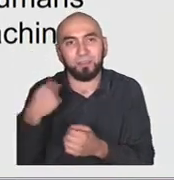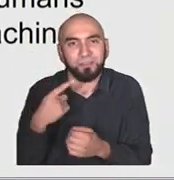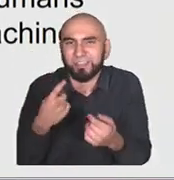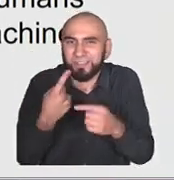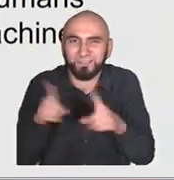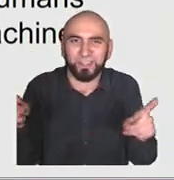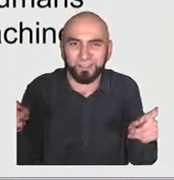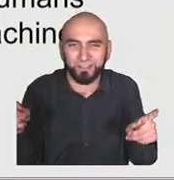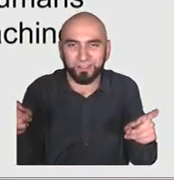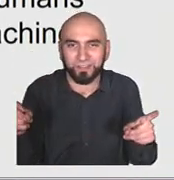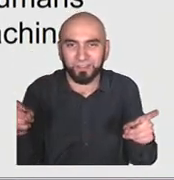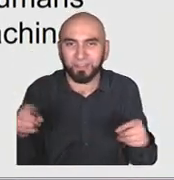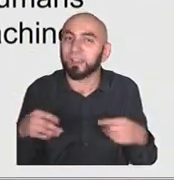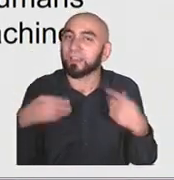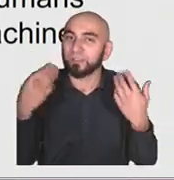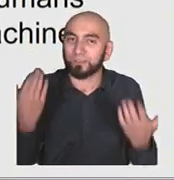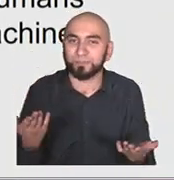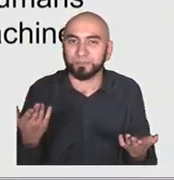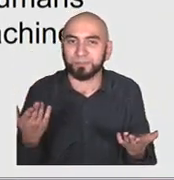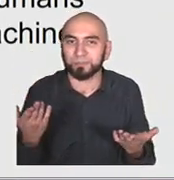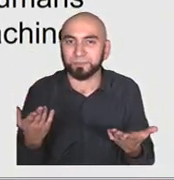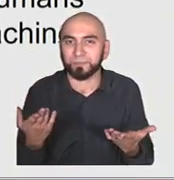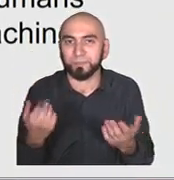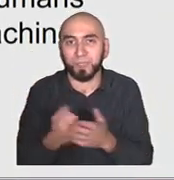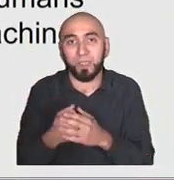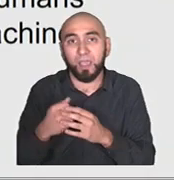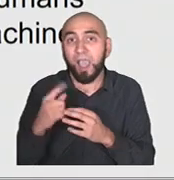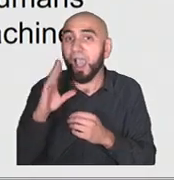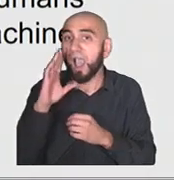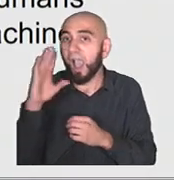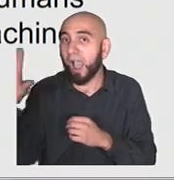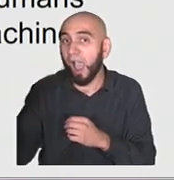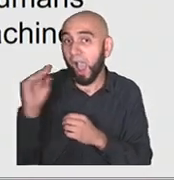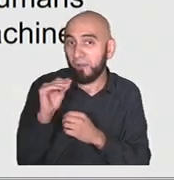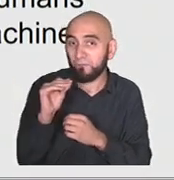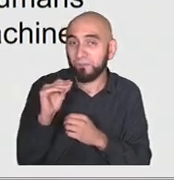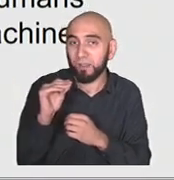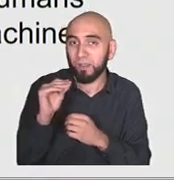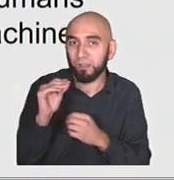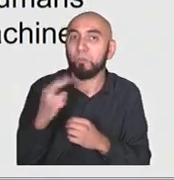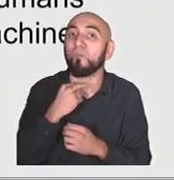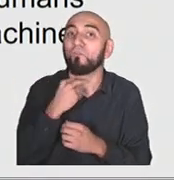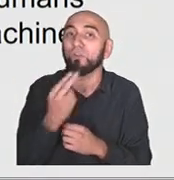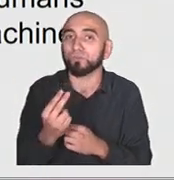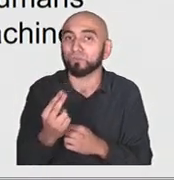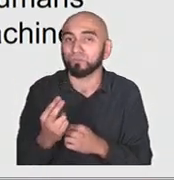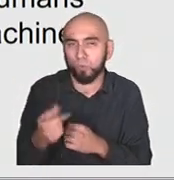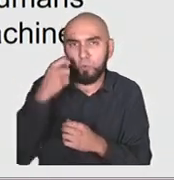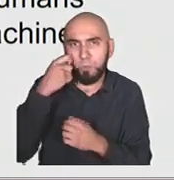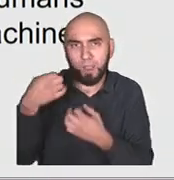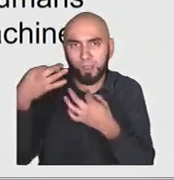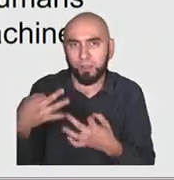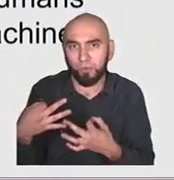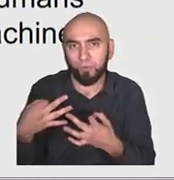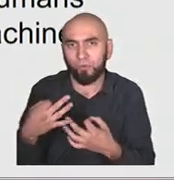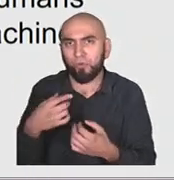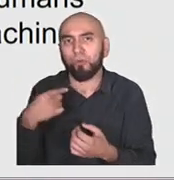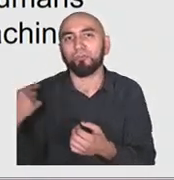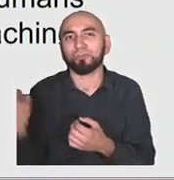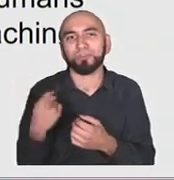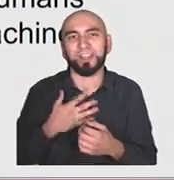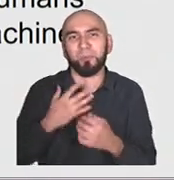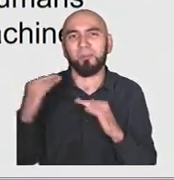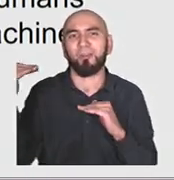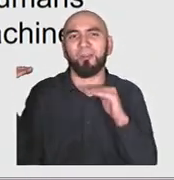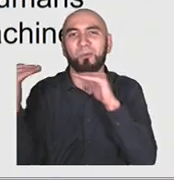And so even though it speaks in a human voice, we expect to be able to speak to it at the same level. And yet when we do, we often have to repeat